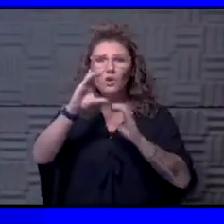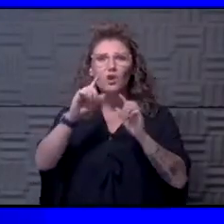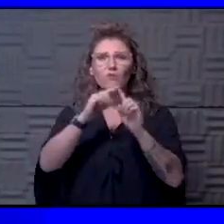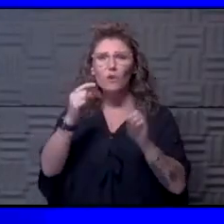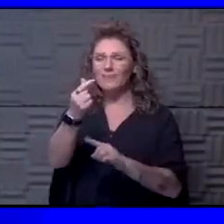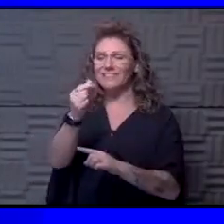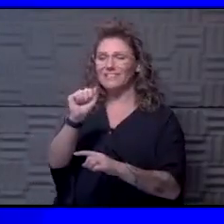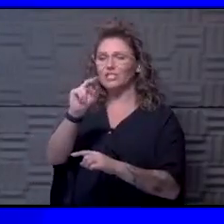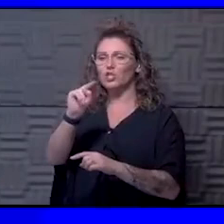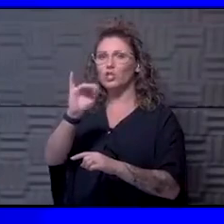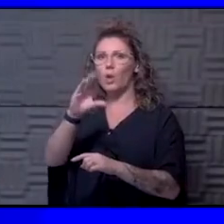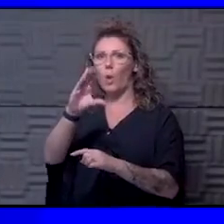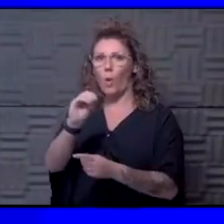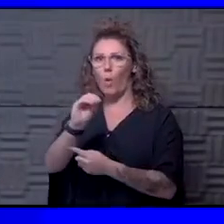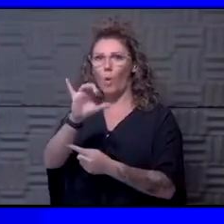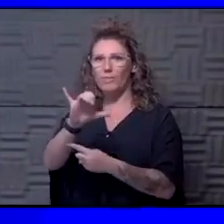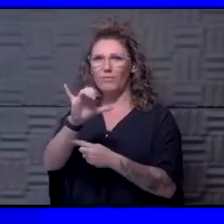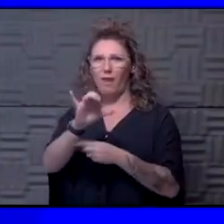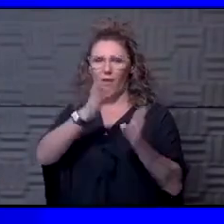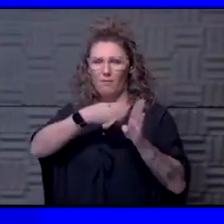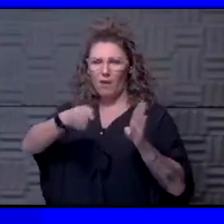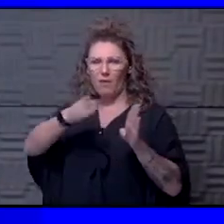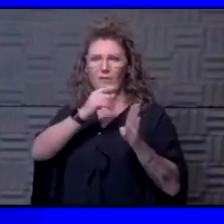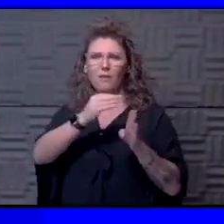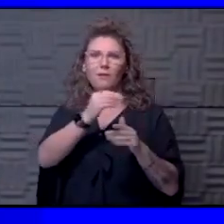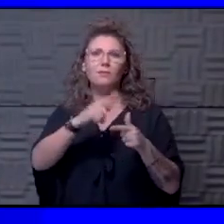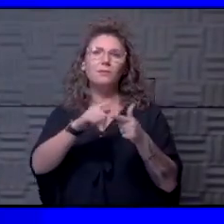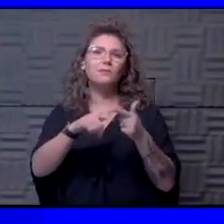sequencing. But although there's an indirect method that